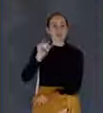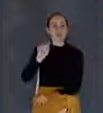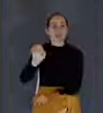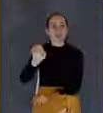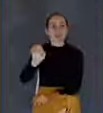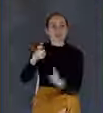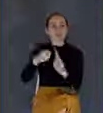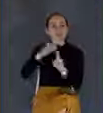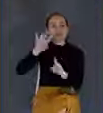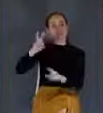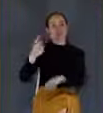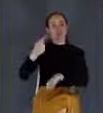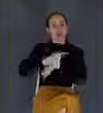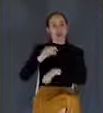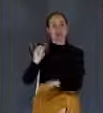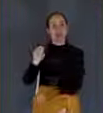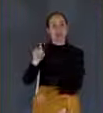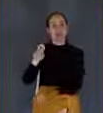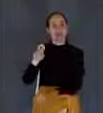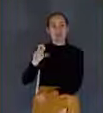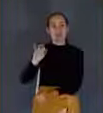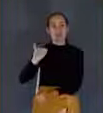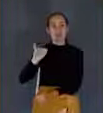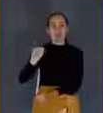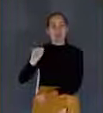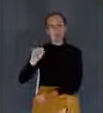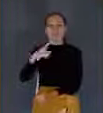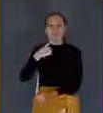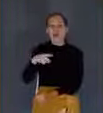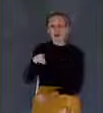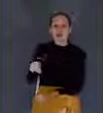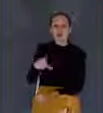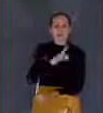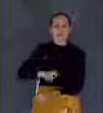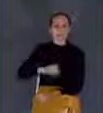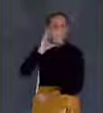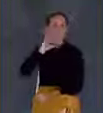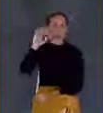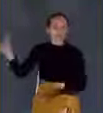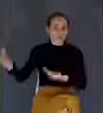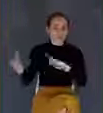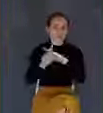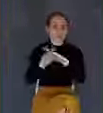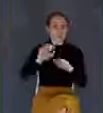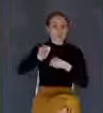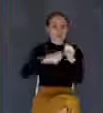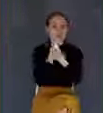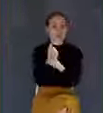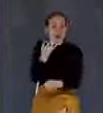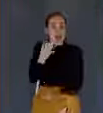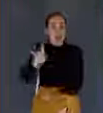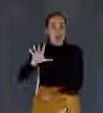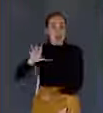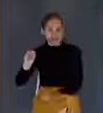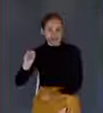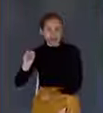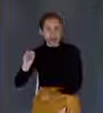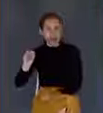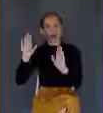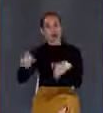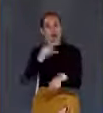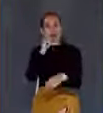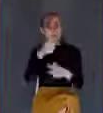said the Lord would come in 1850. When he didn't come, she said, well, it'll be 1856. Then there are the Jehovah